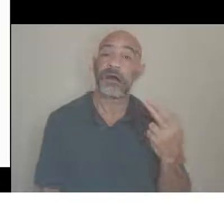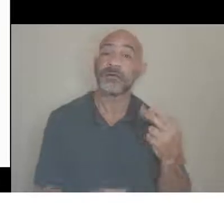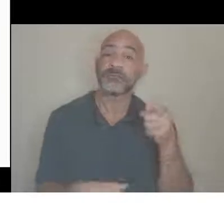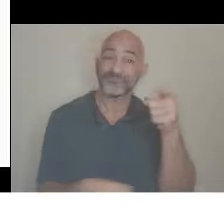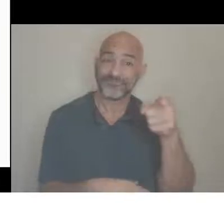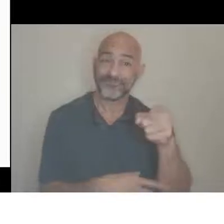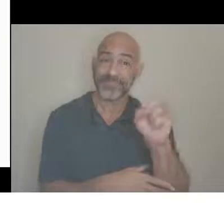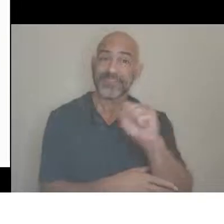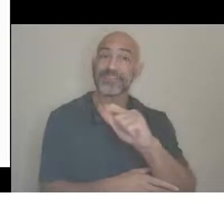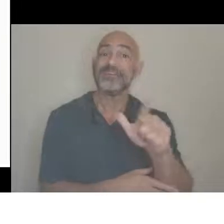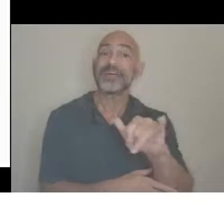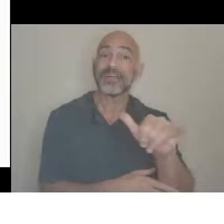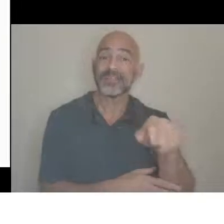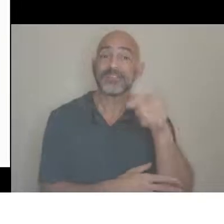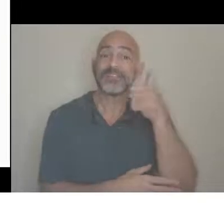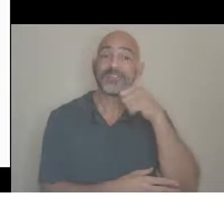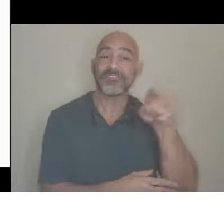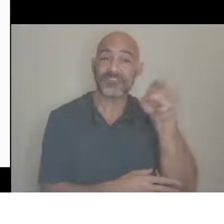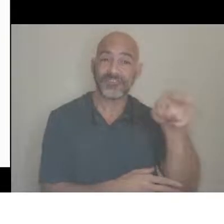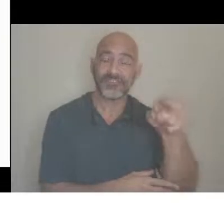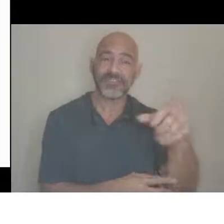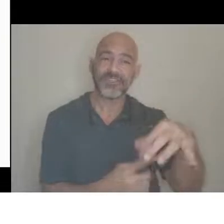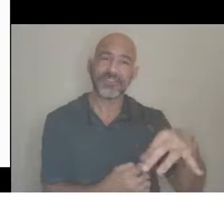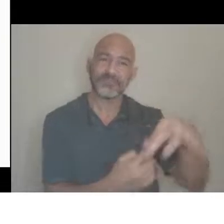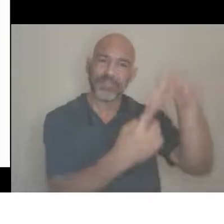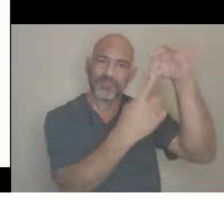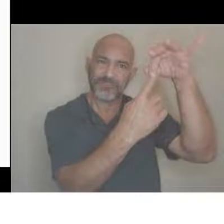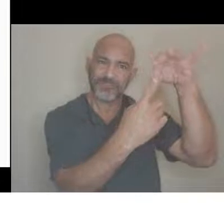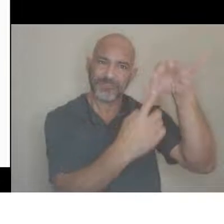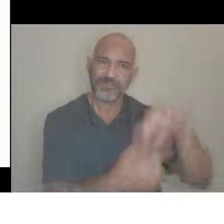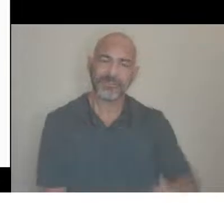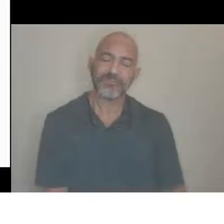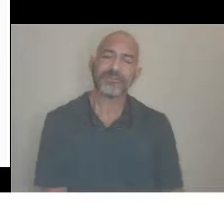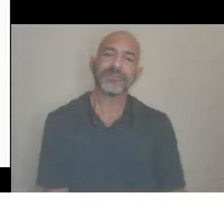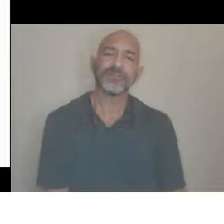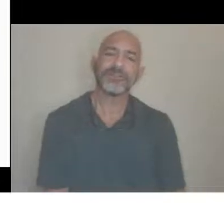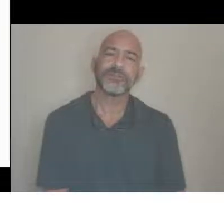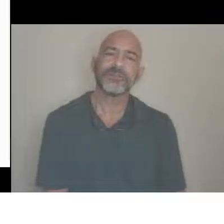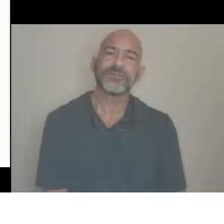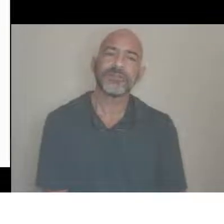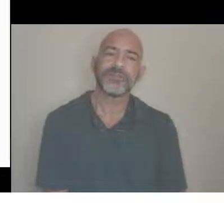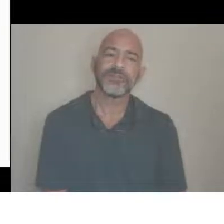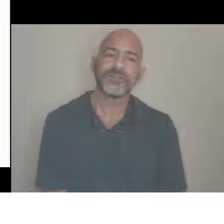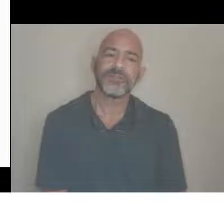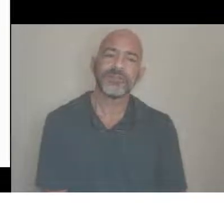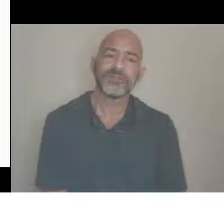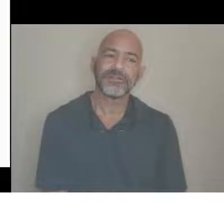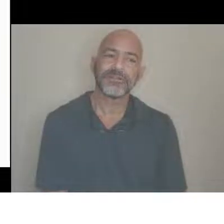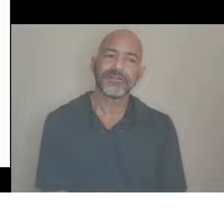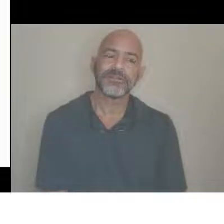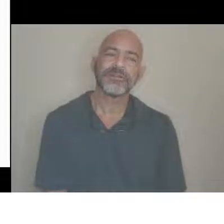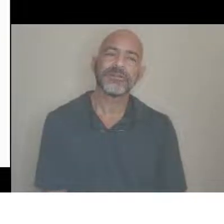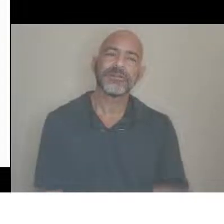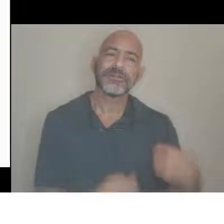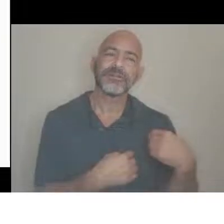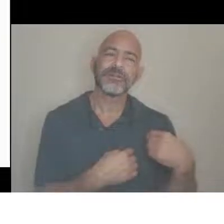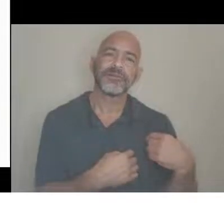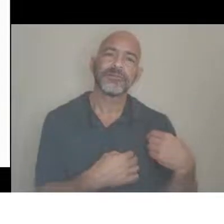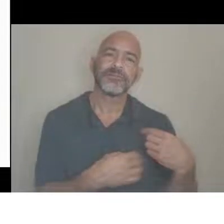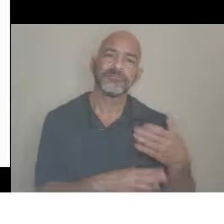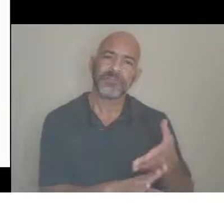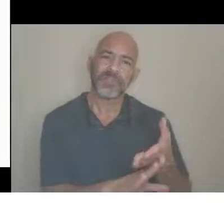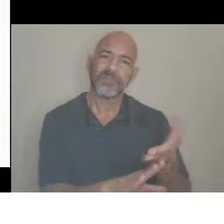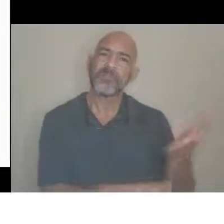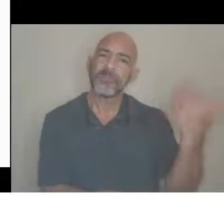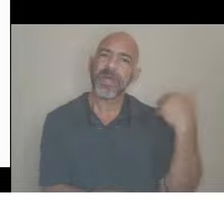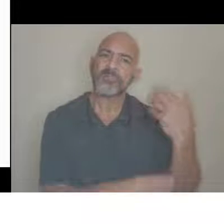Sally is special. Because that just, that is something that has been used to slight people and